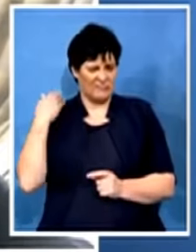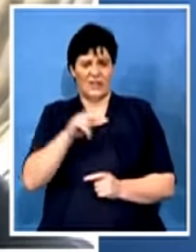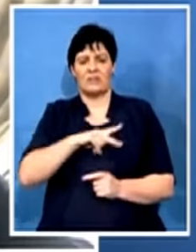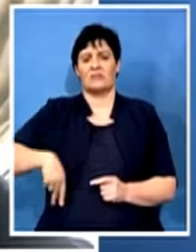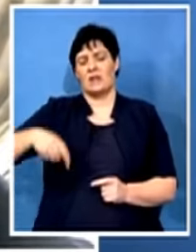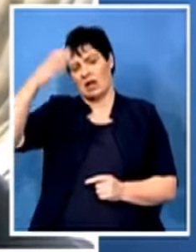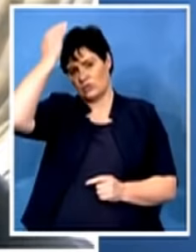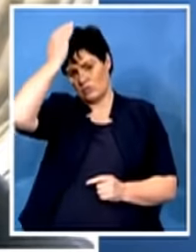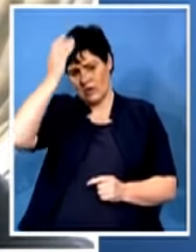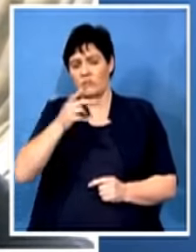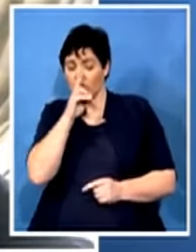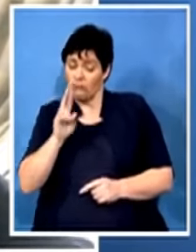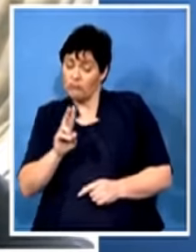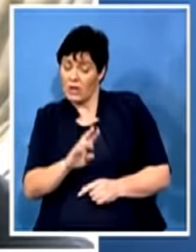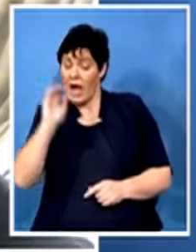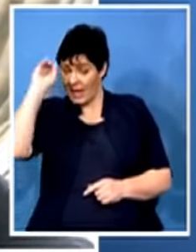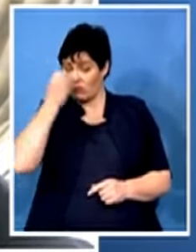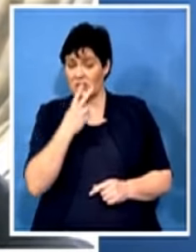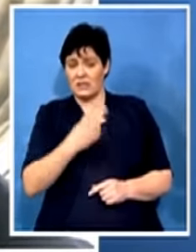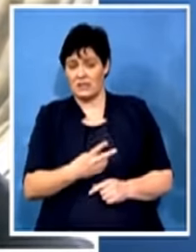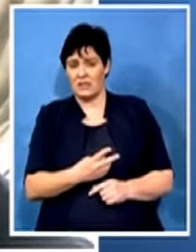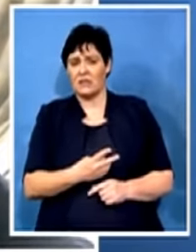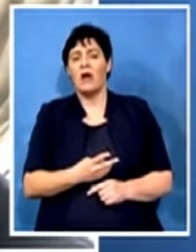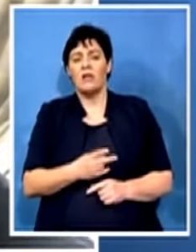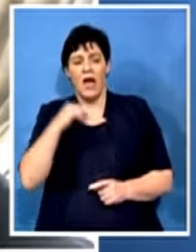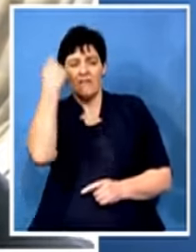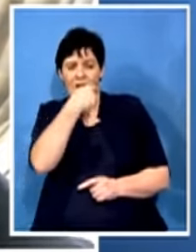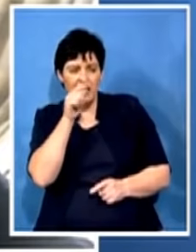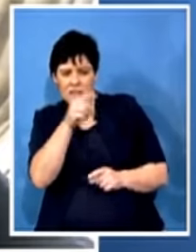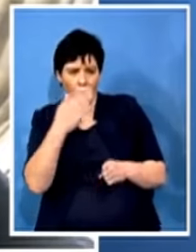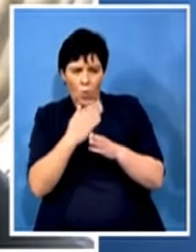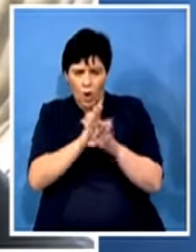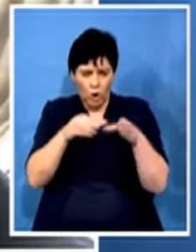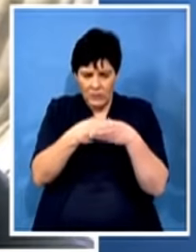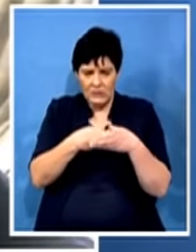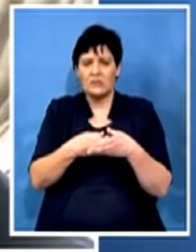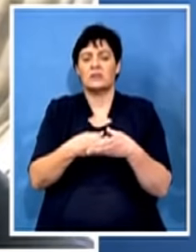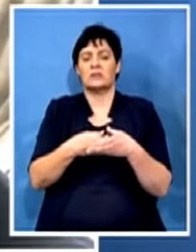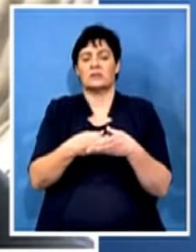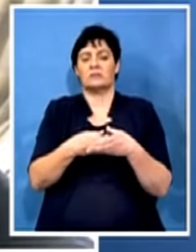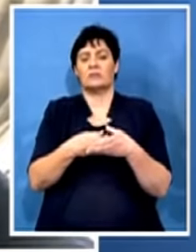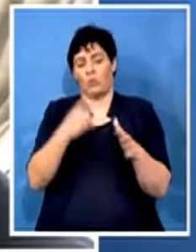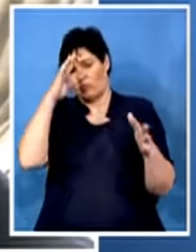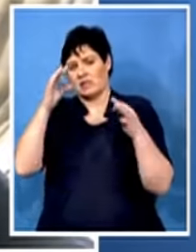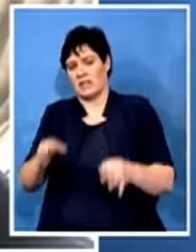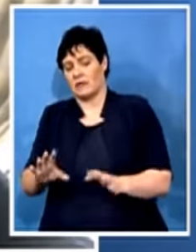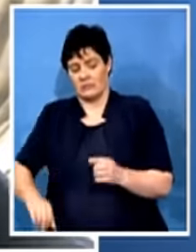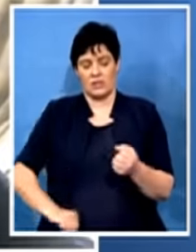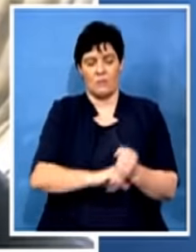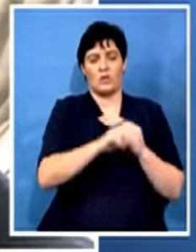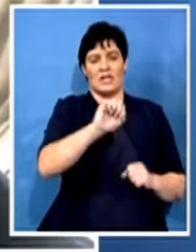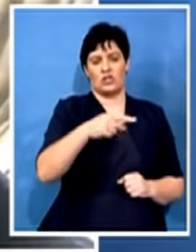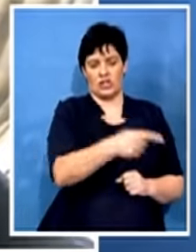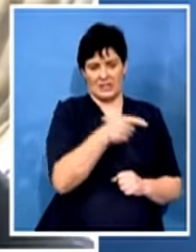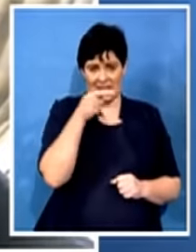faces in the National Working Committee of the African National Congress decide to go and support the Secretary General of the ANC. We do know that Tony Yang